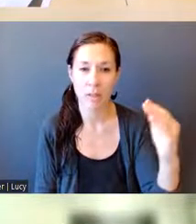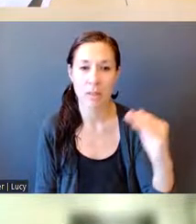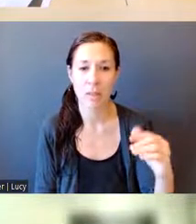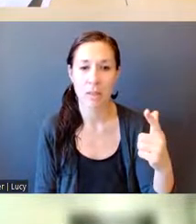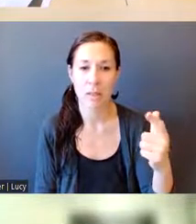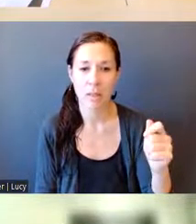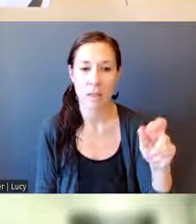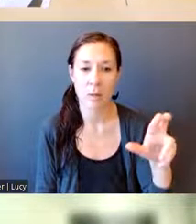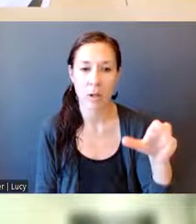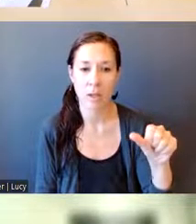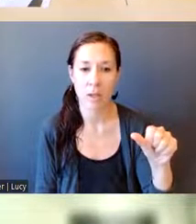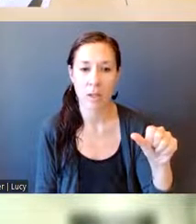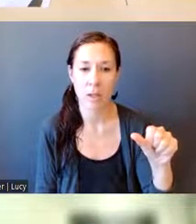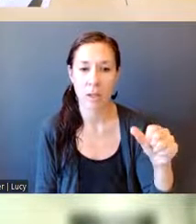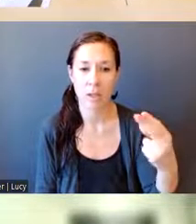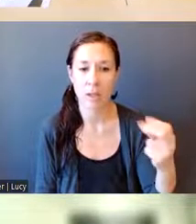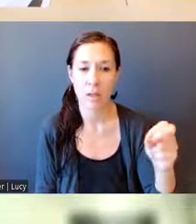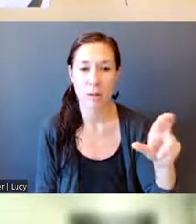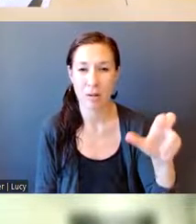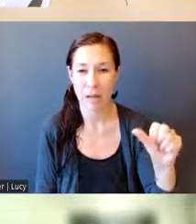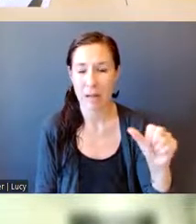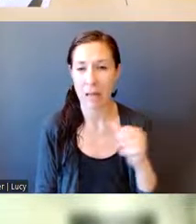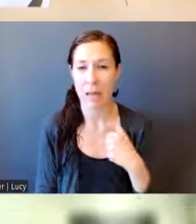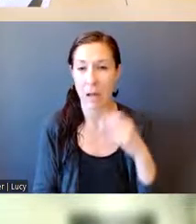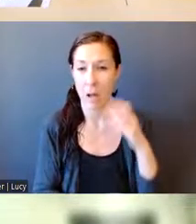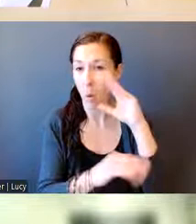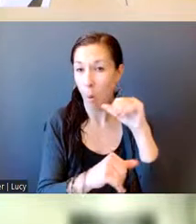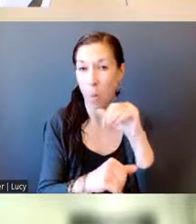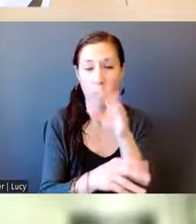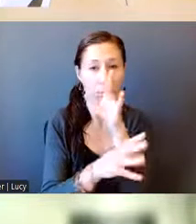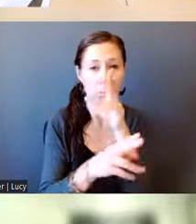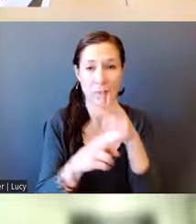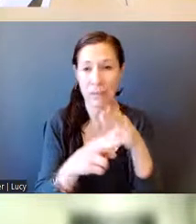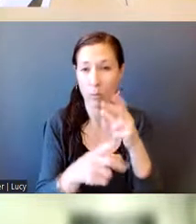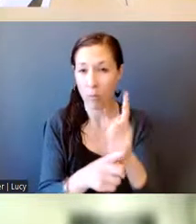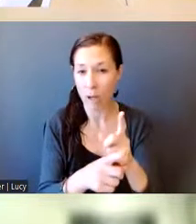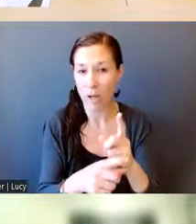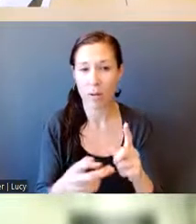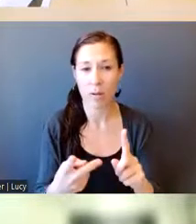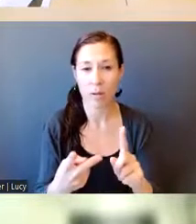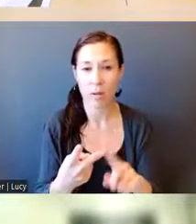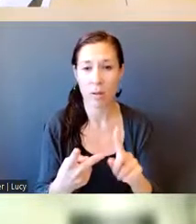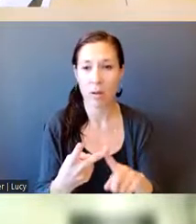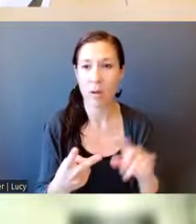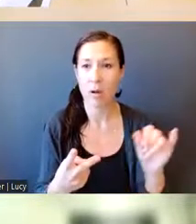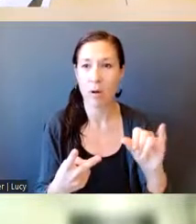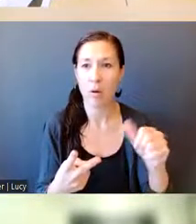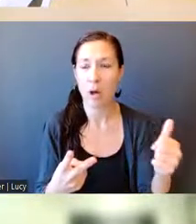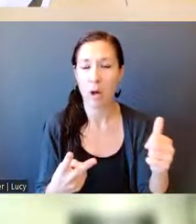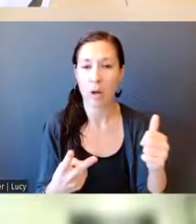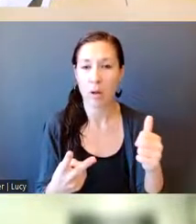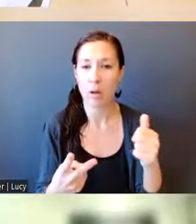Please forgive me if I mispronounce your name. You should also see on your screen. have